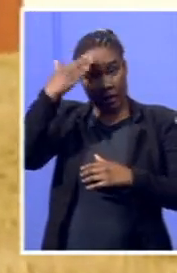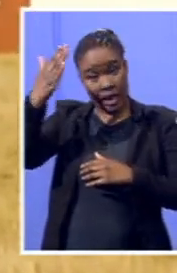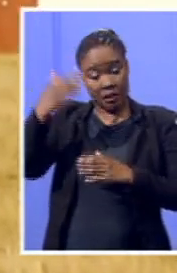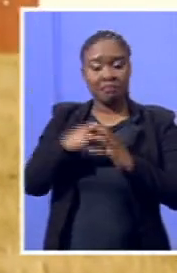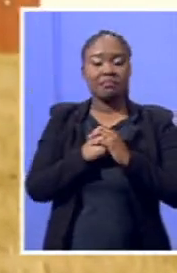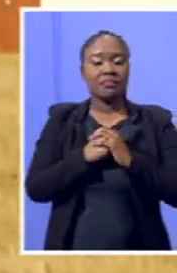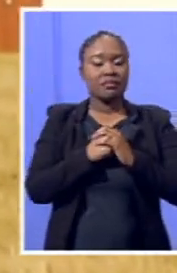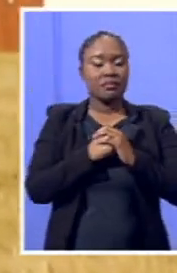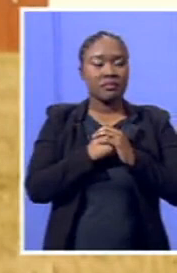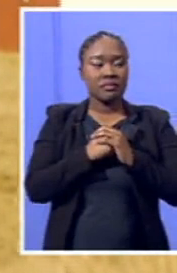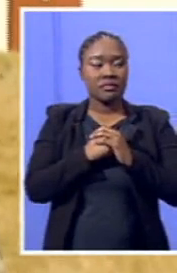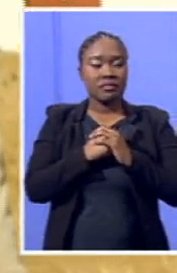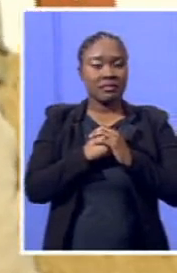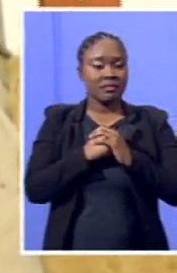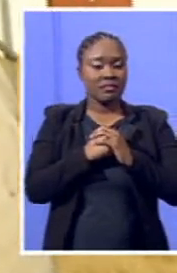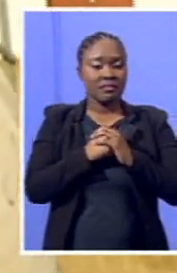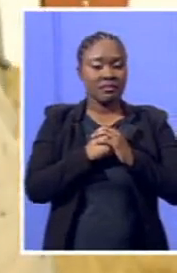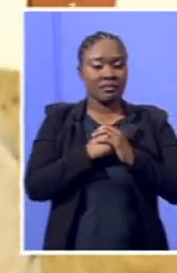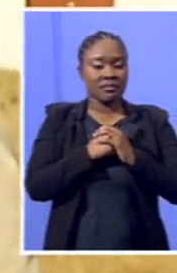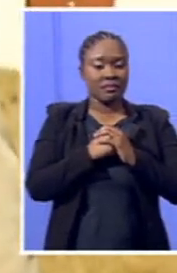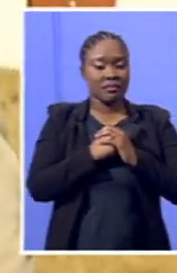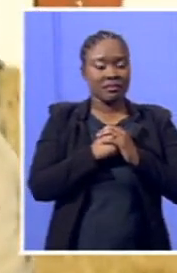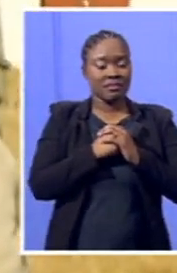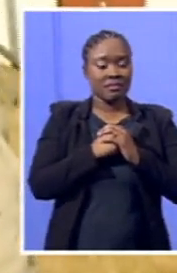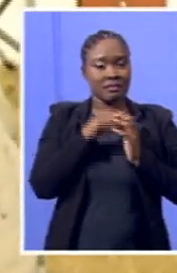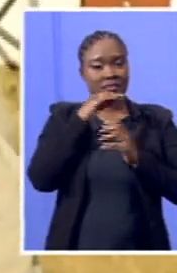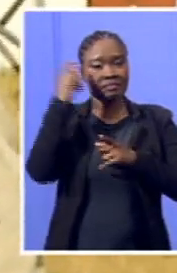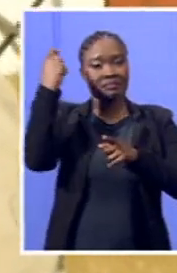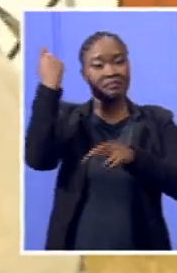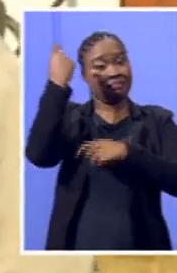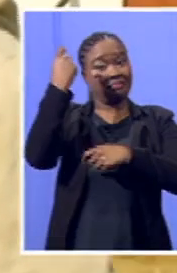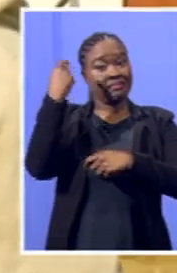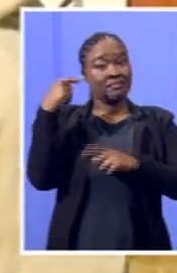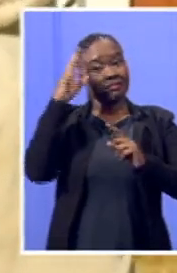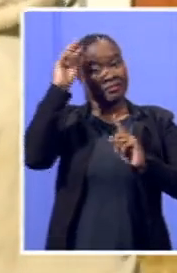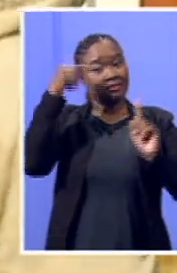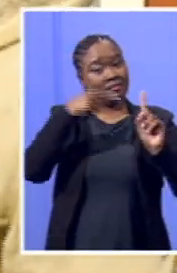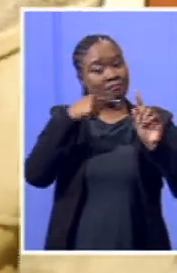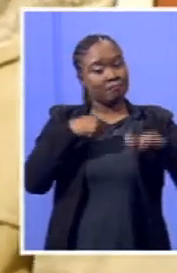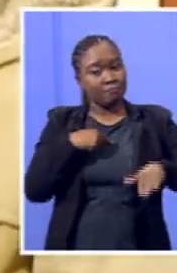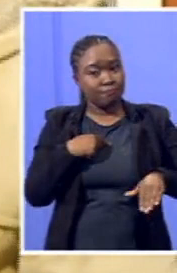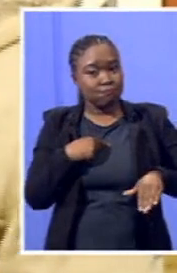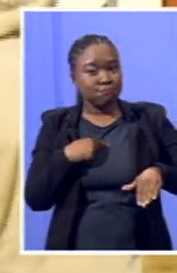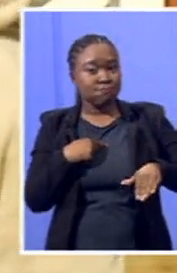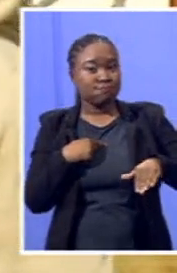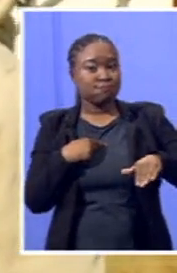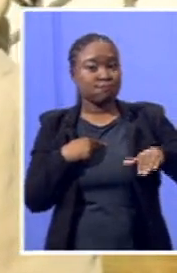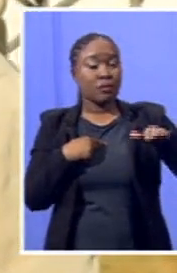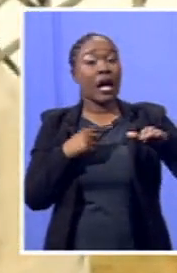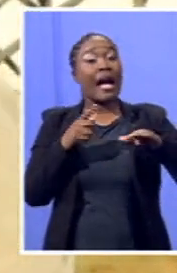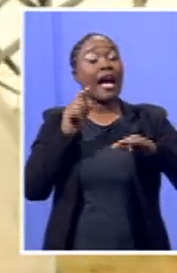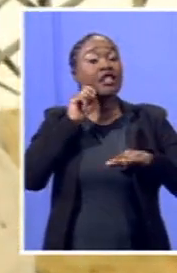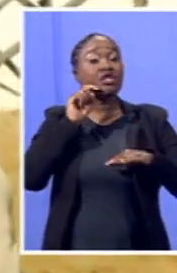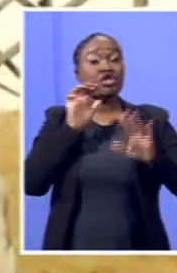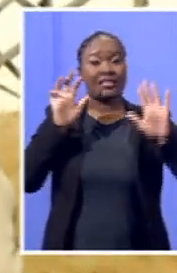Yes, indeed. This is the village that shaped Nelson Kholisala Mandela. He came here at the age of nine years,